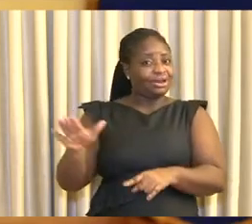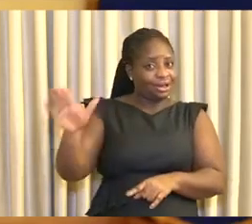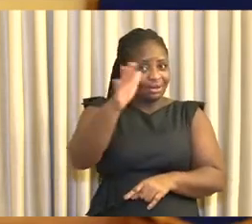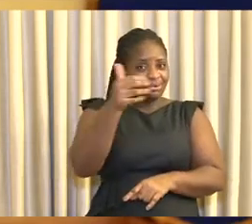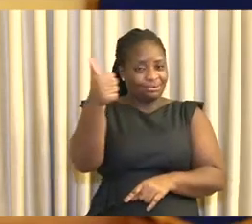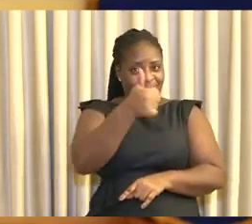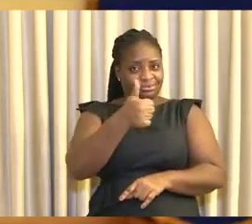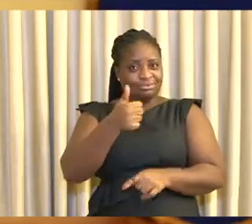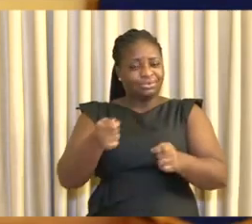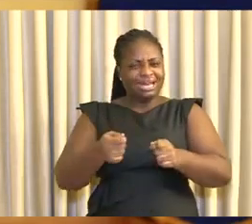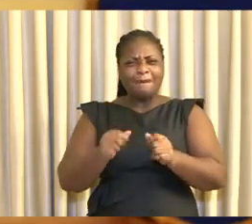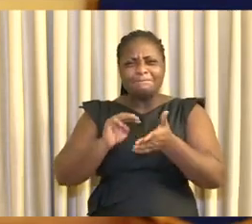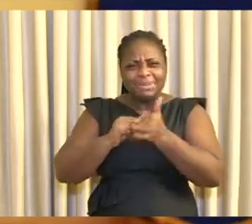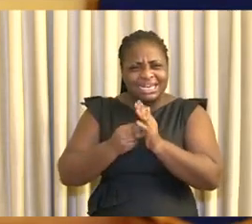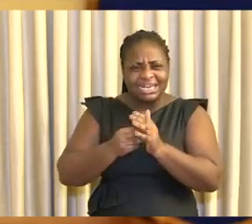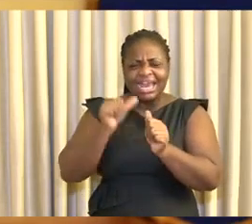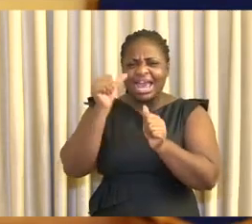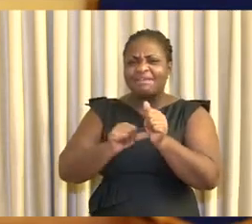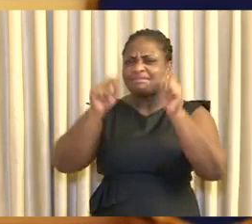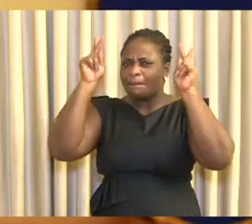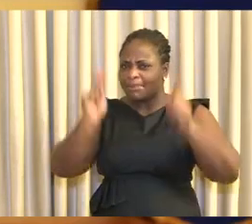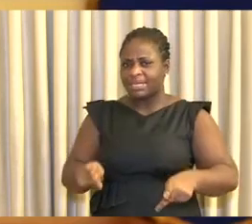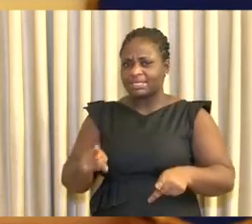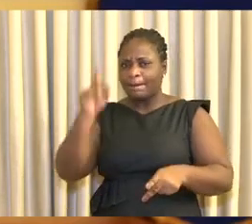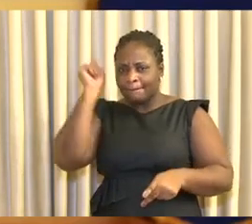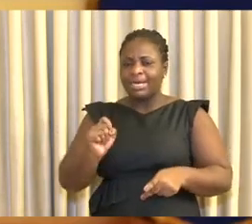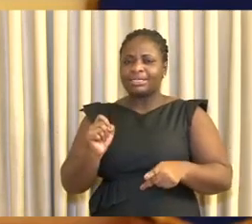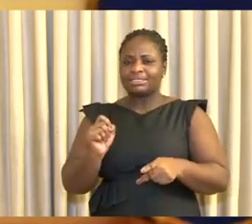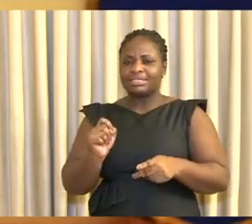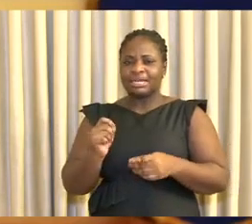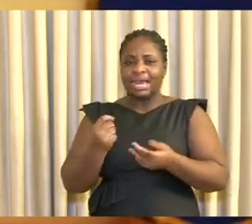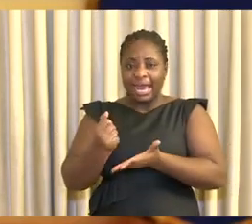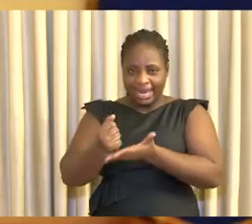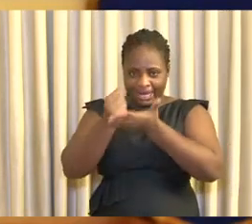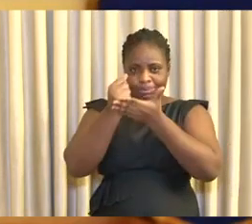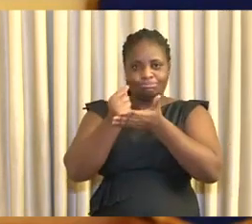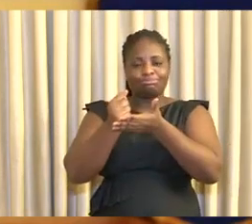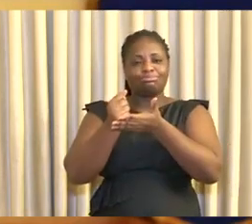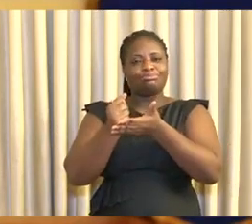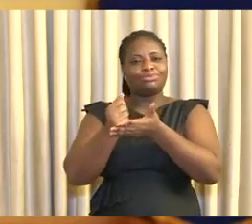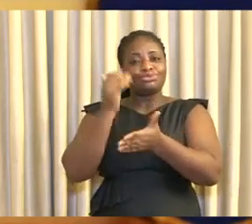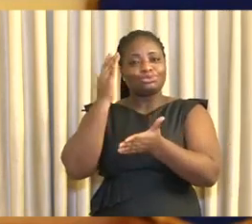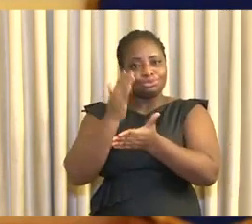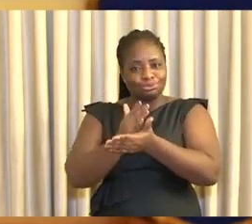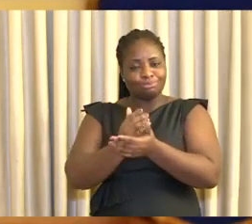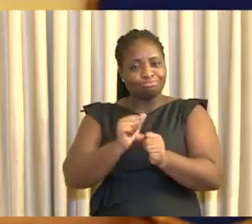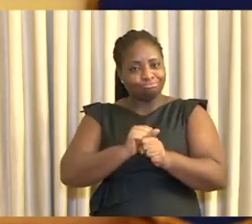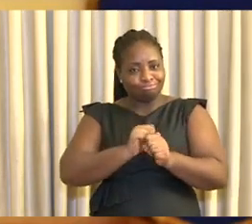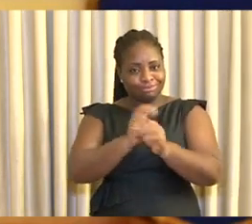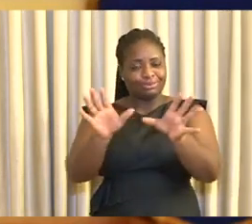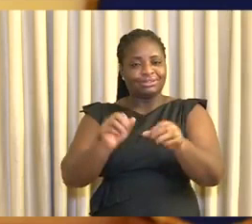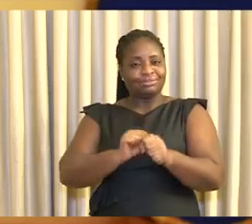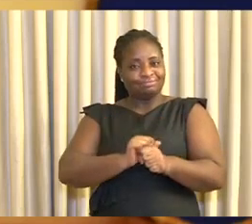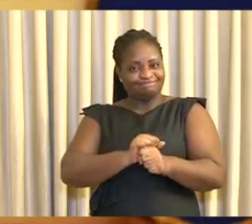period without the partial lockdown in Accra and Kumasi a strong sense of selflessness, self-control,